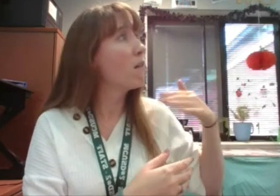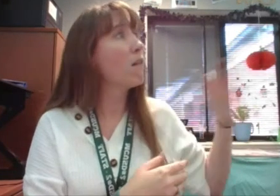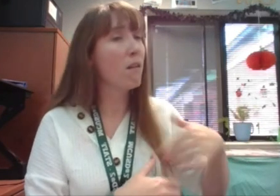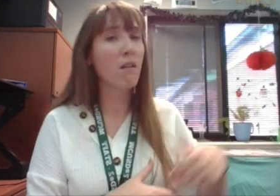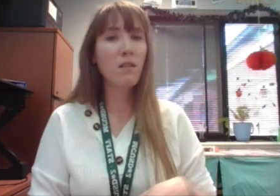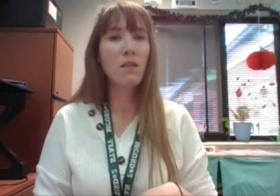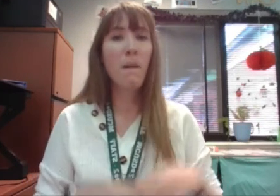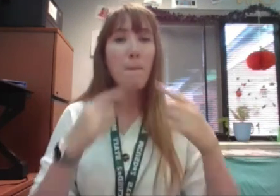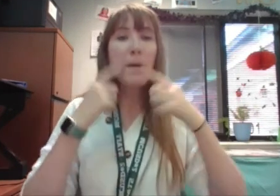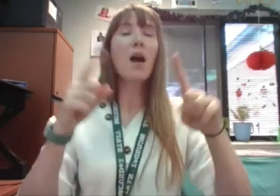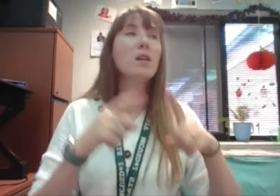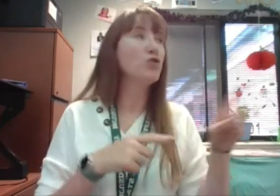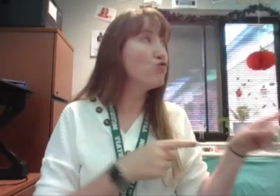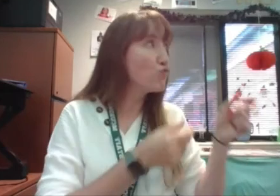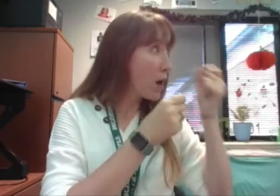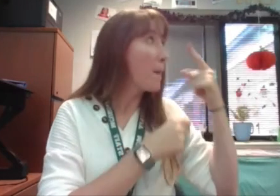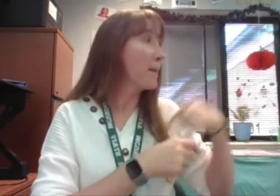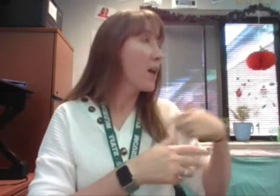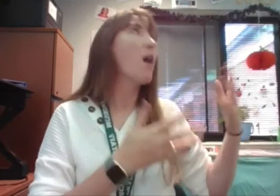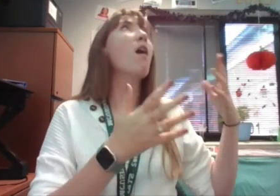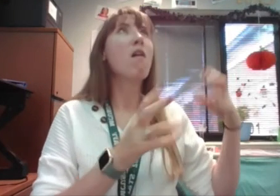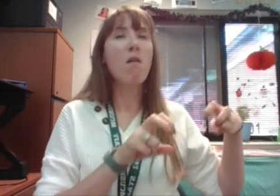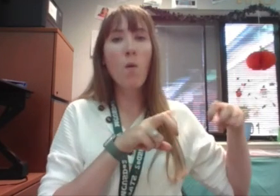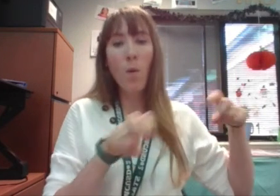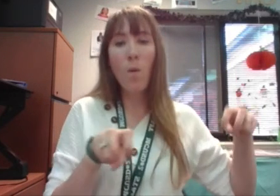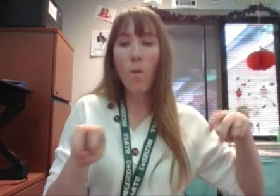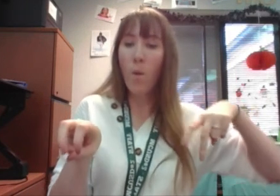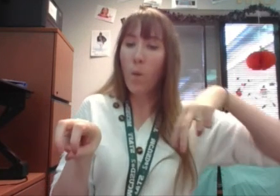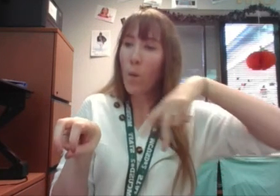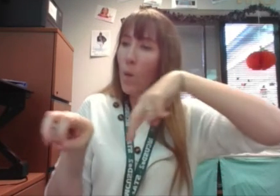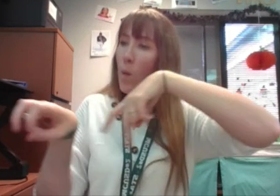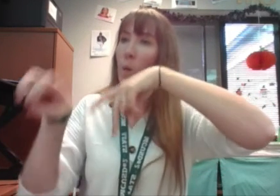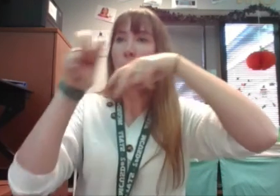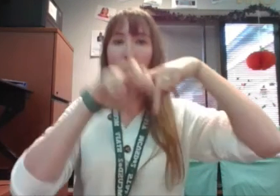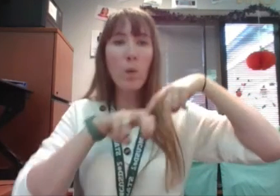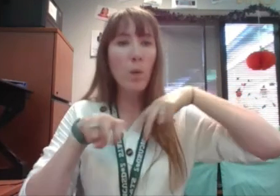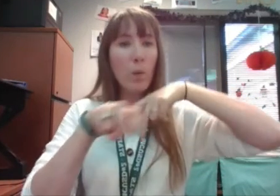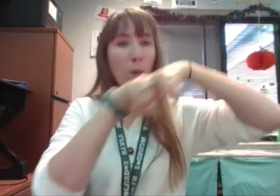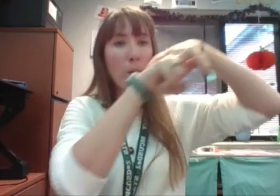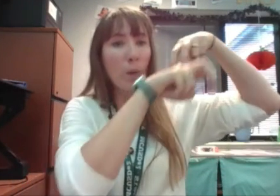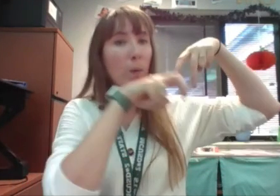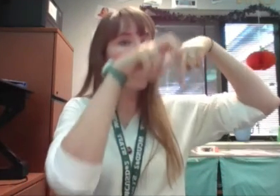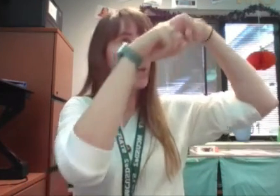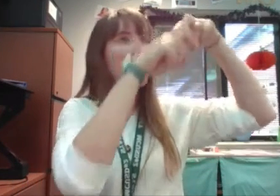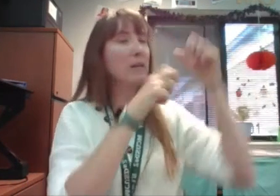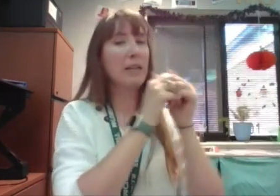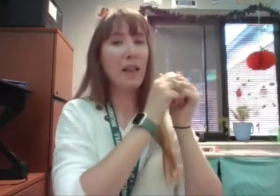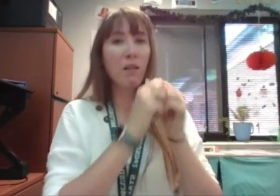last she understands and follows me to the steps. Up! Up! Round and round and round.